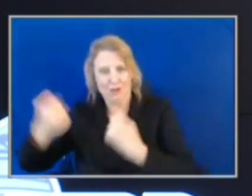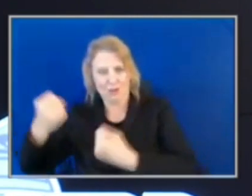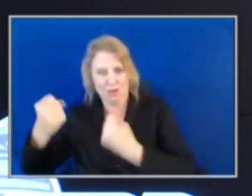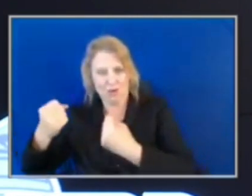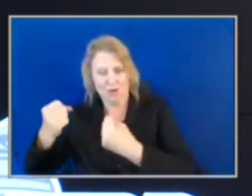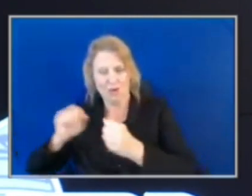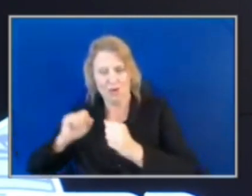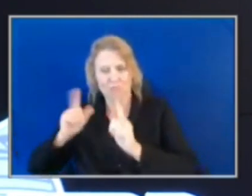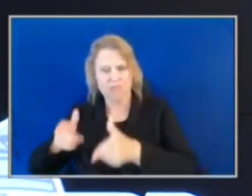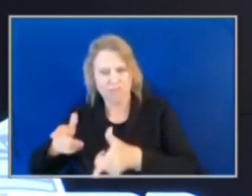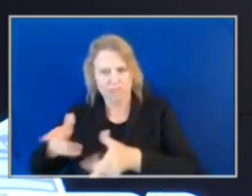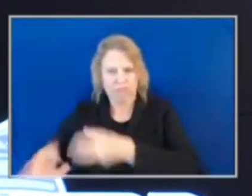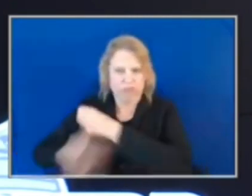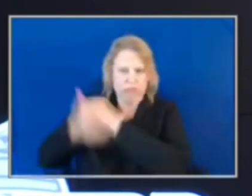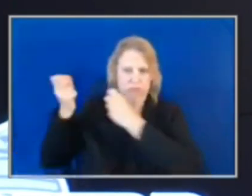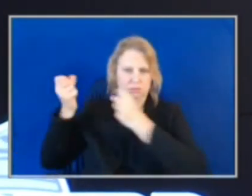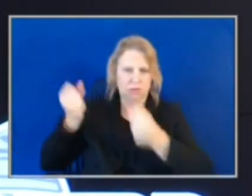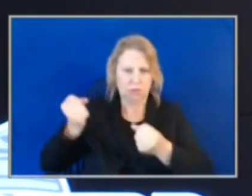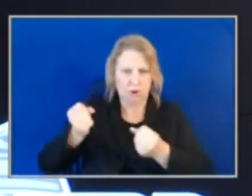custody and awaiting trial.